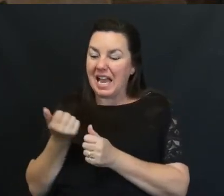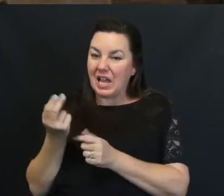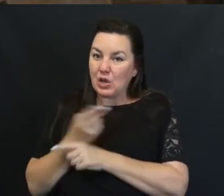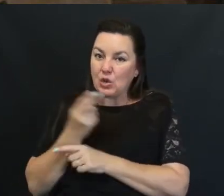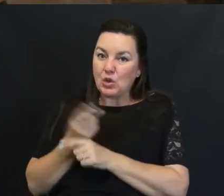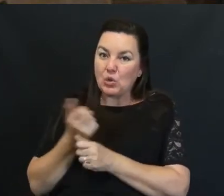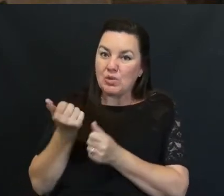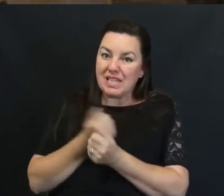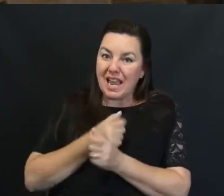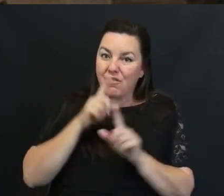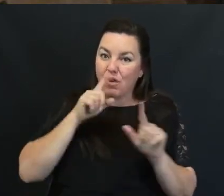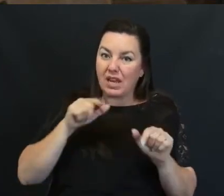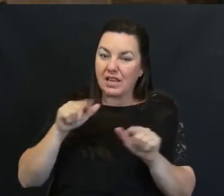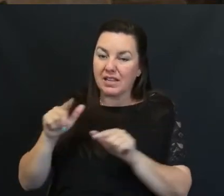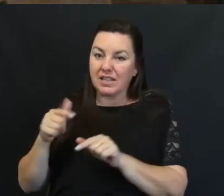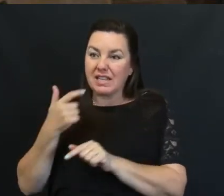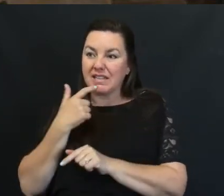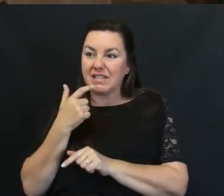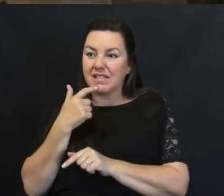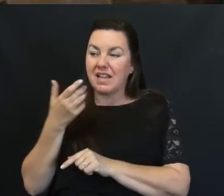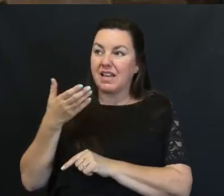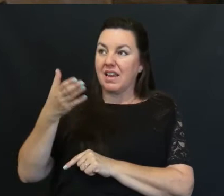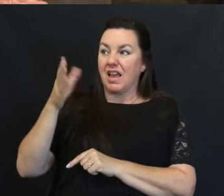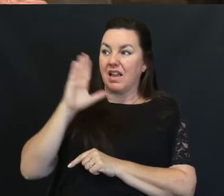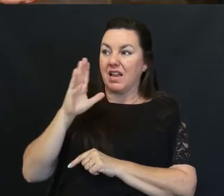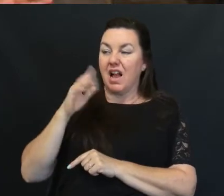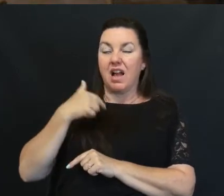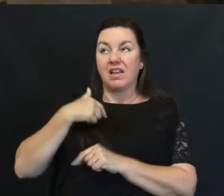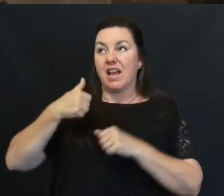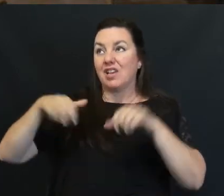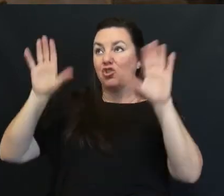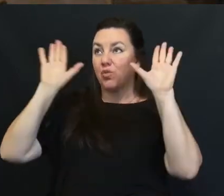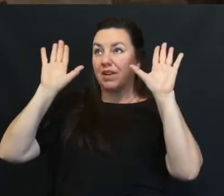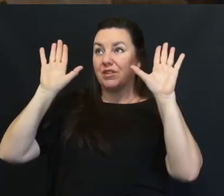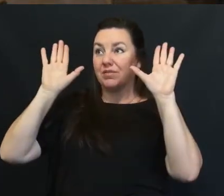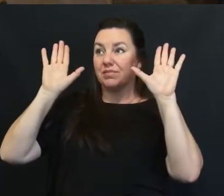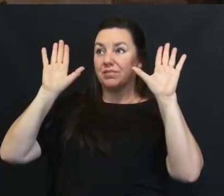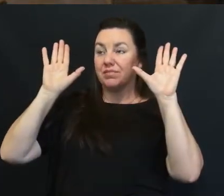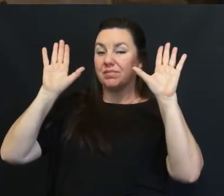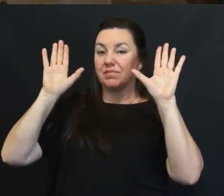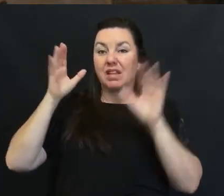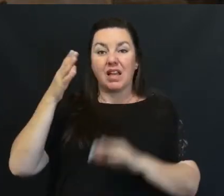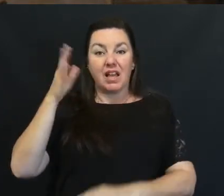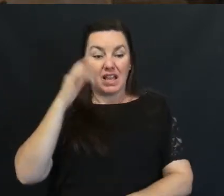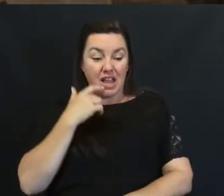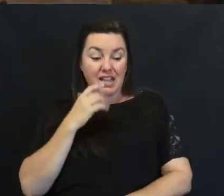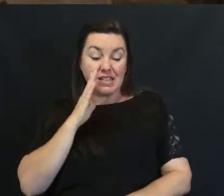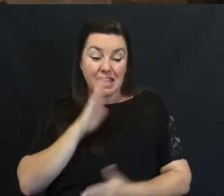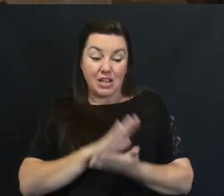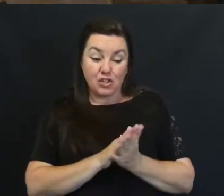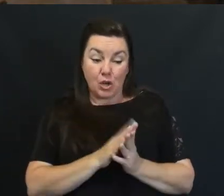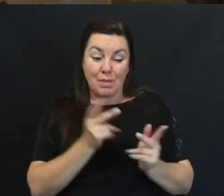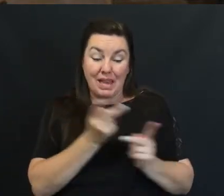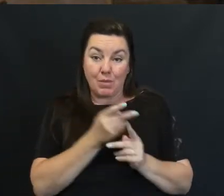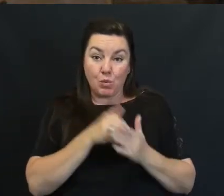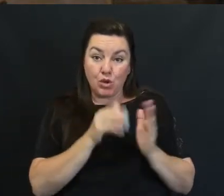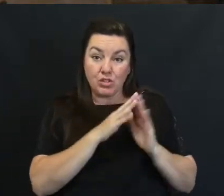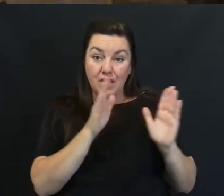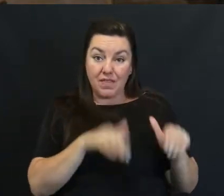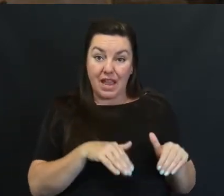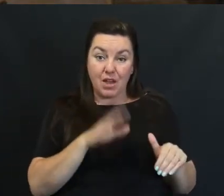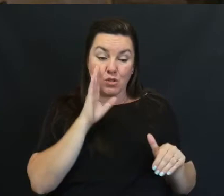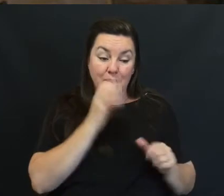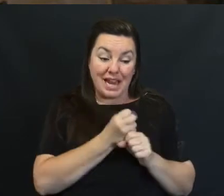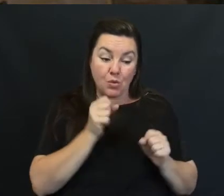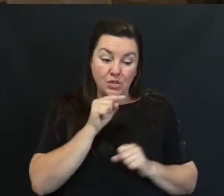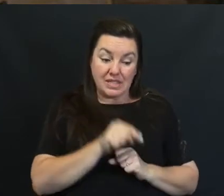And finally said God I surrender And he said It's going to get Worse in this house But I will Get you